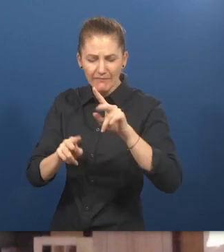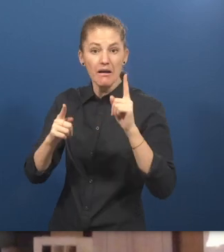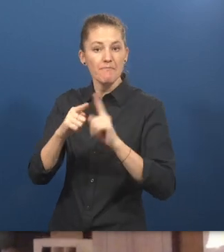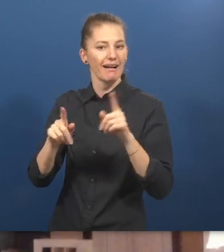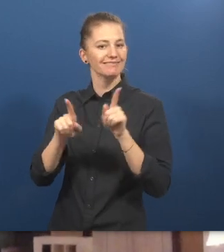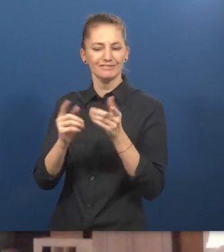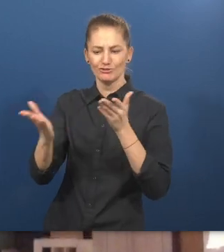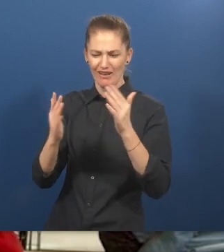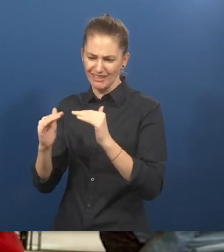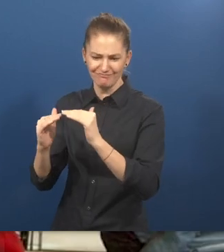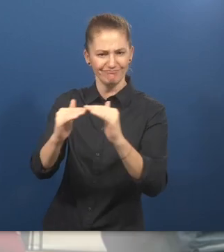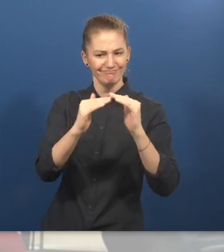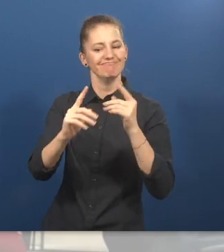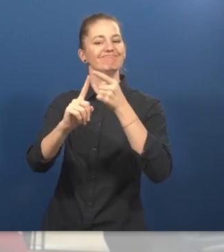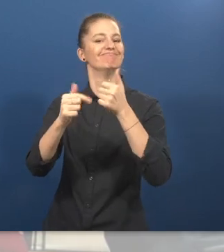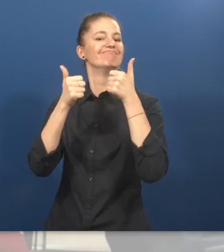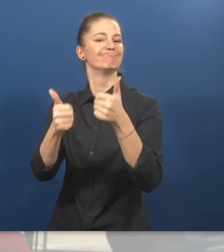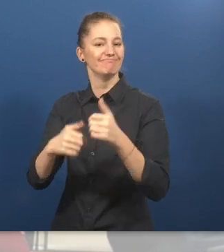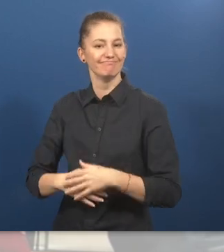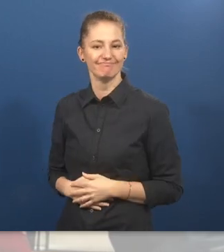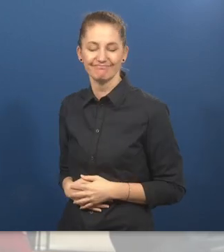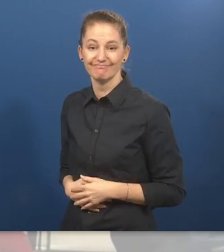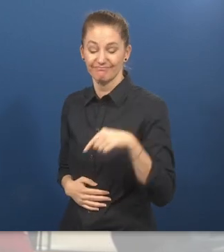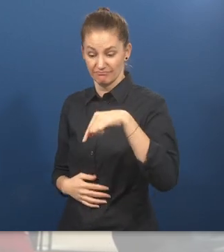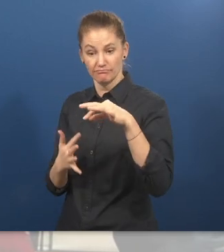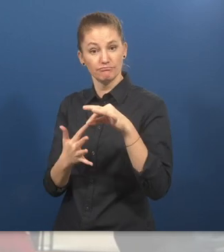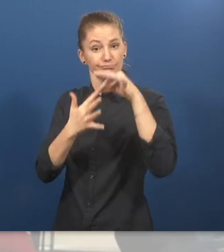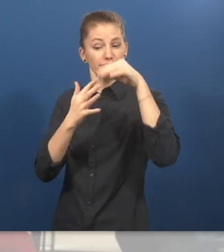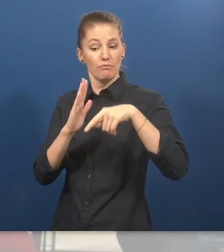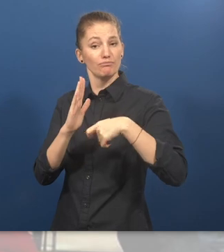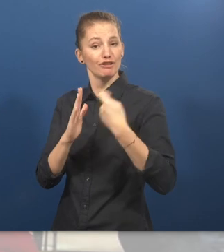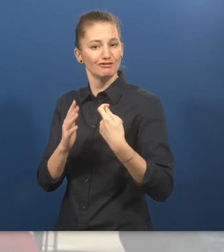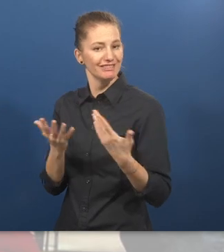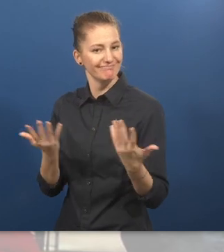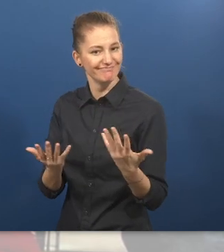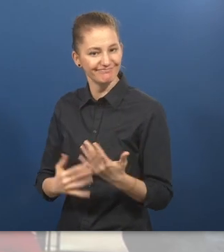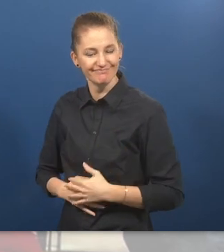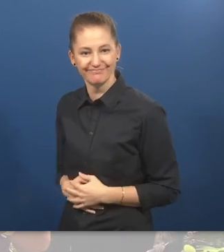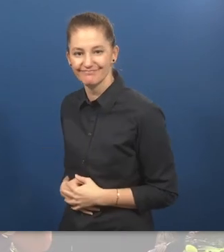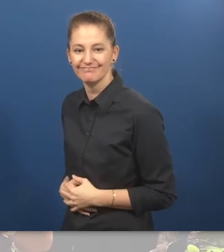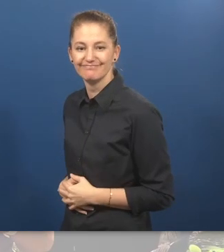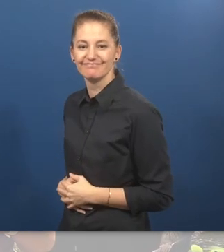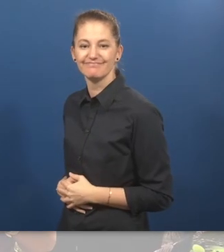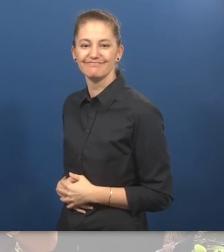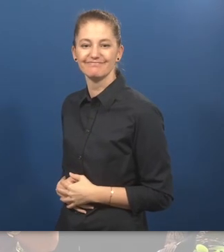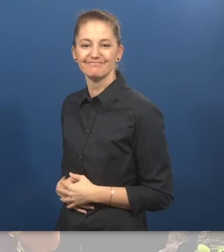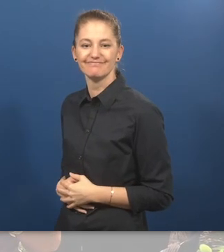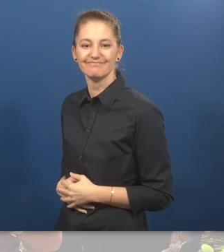and ensure success. What is unique and innovative about Post-Secondary Education Initiative?